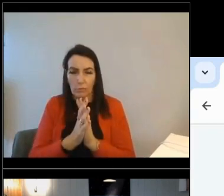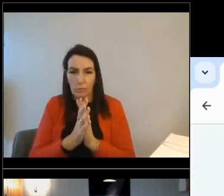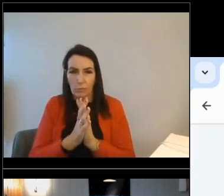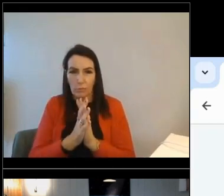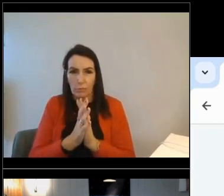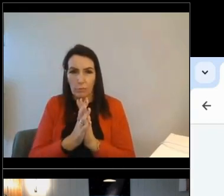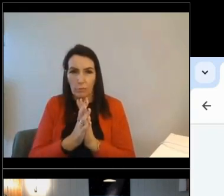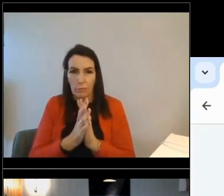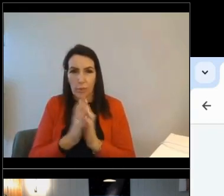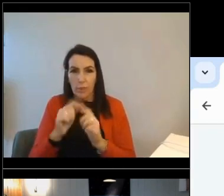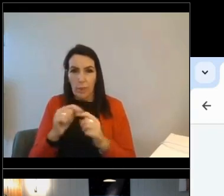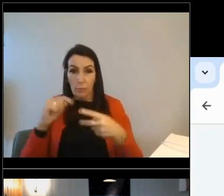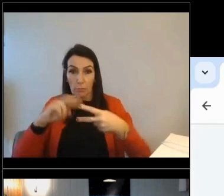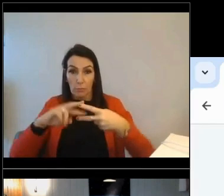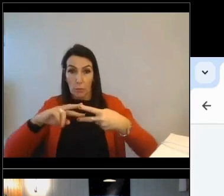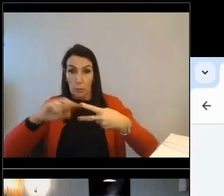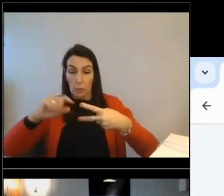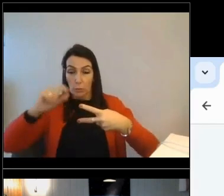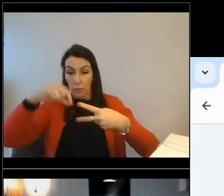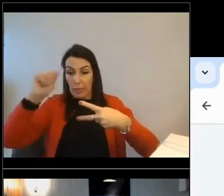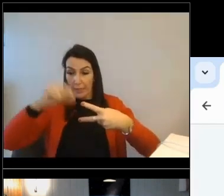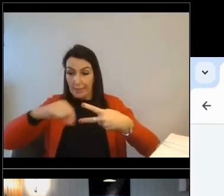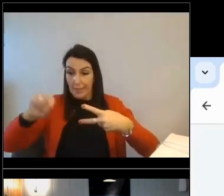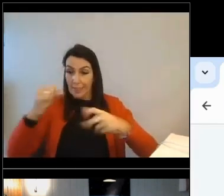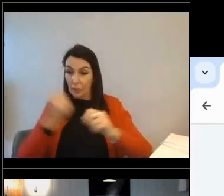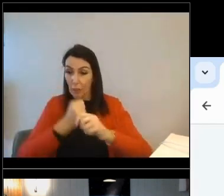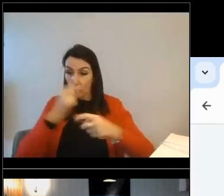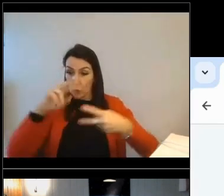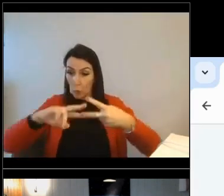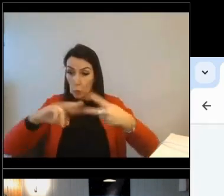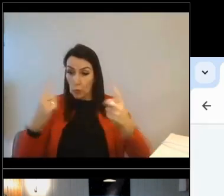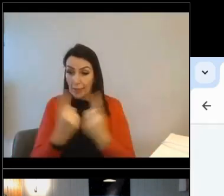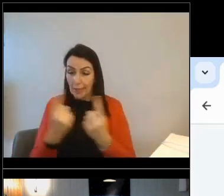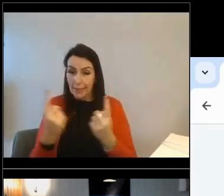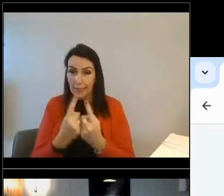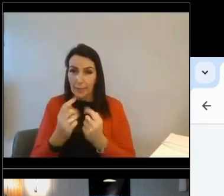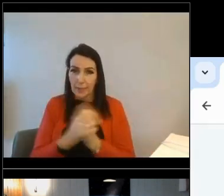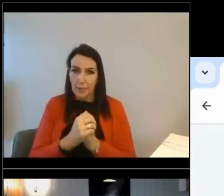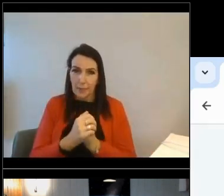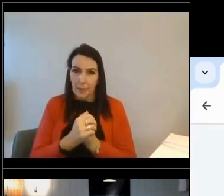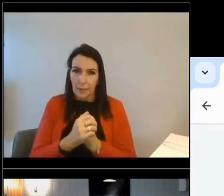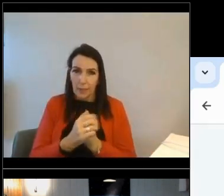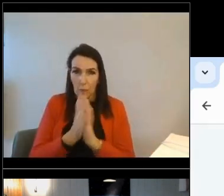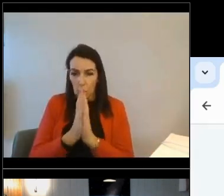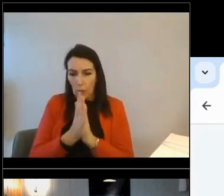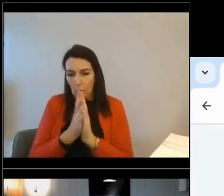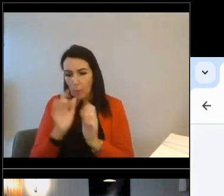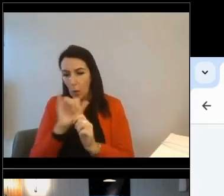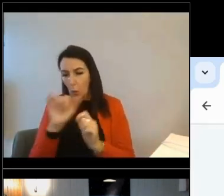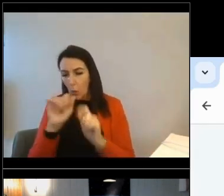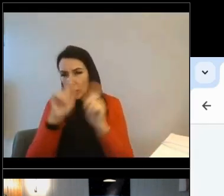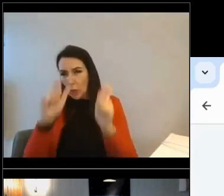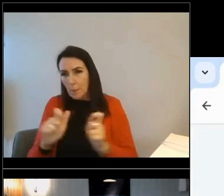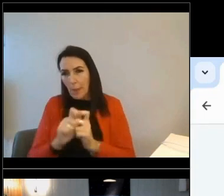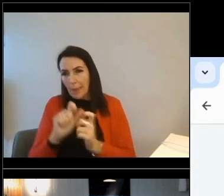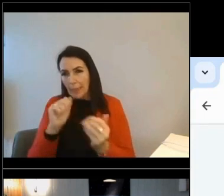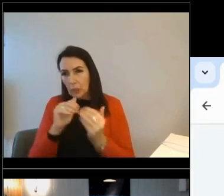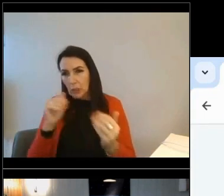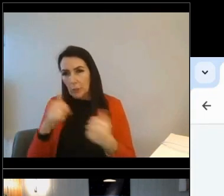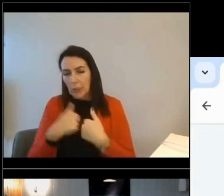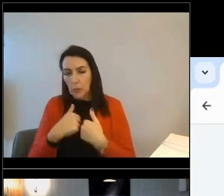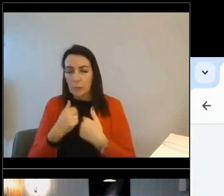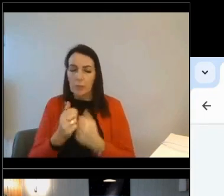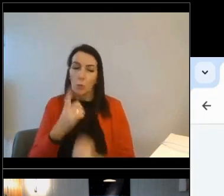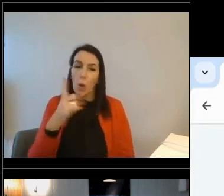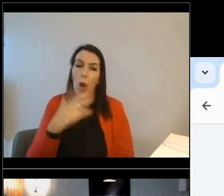is ticking two boxes now. And as a customer, can start to play around with the type of package that's going to mostly what you're interested in, what you want to